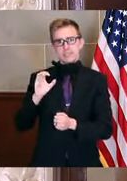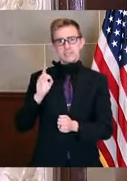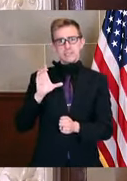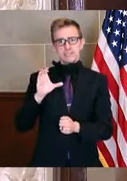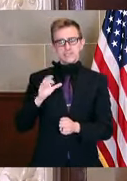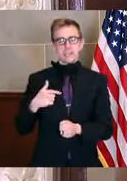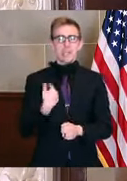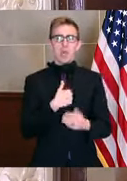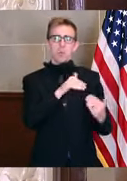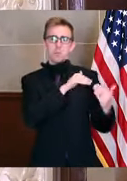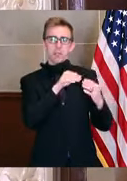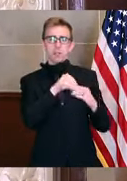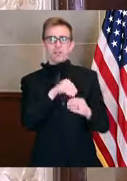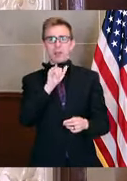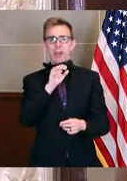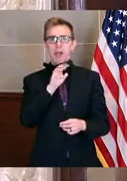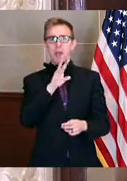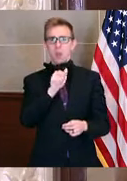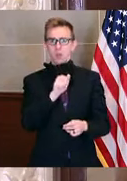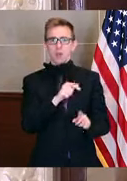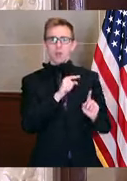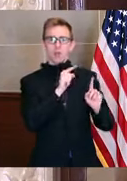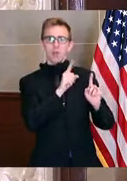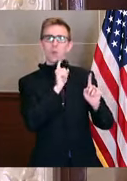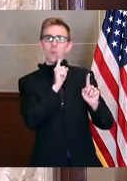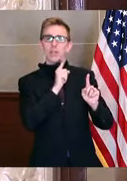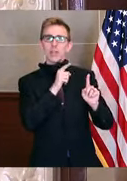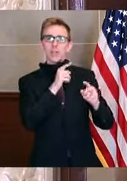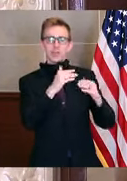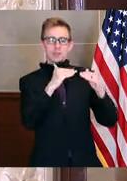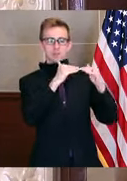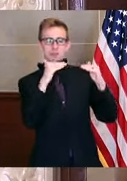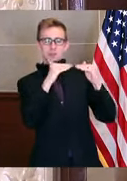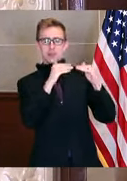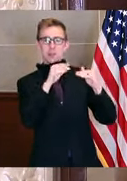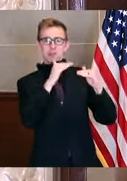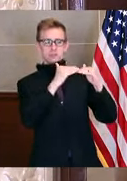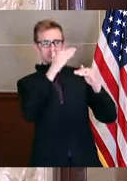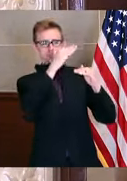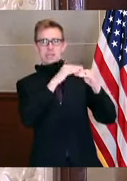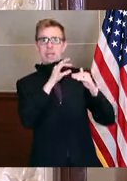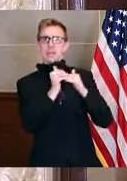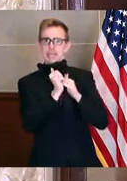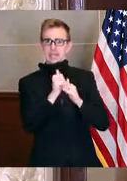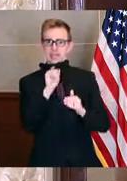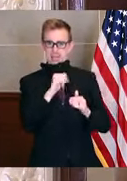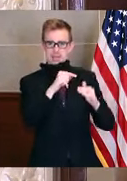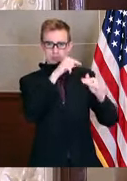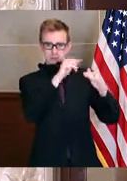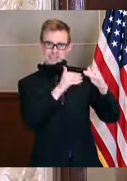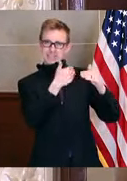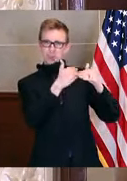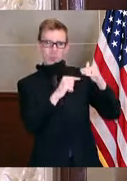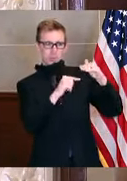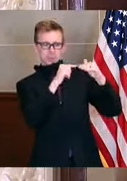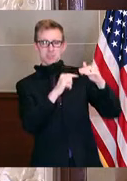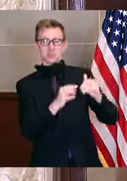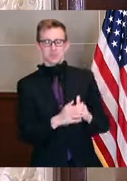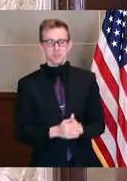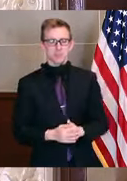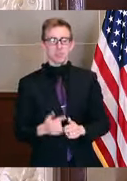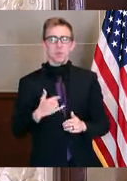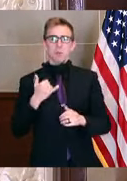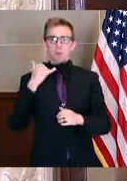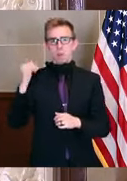with our colleagues in Iowa. Iowa is really the thought leader in this. I'm on conversations with them frequently. We have a call into the CDC.